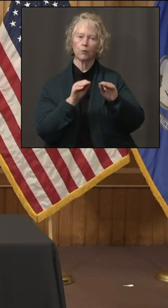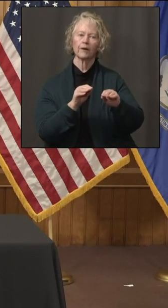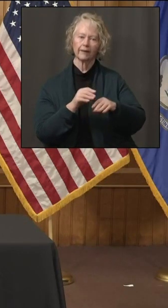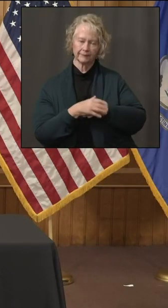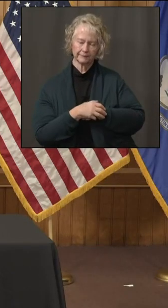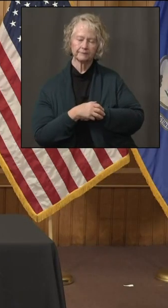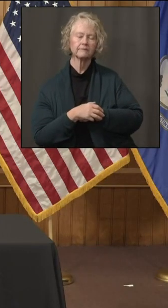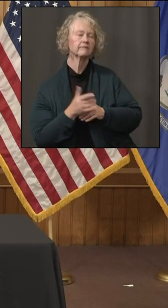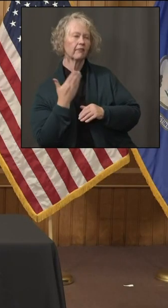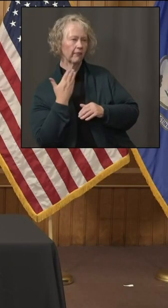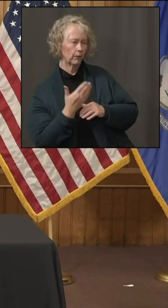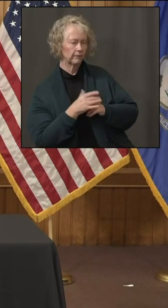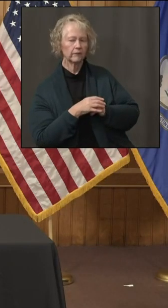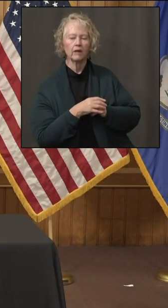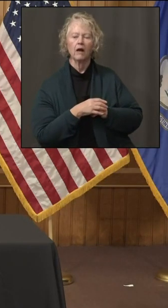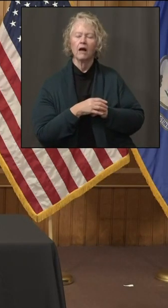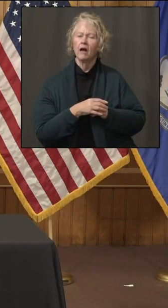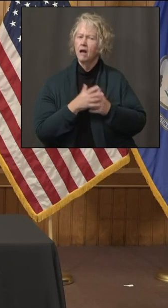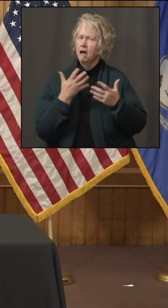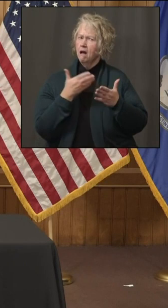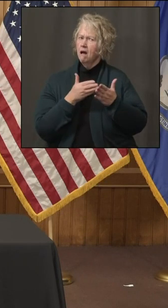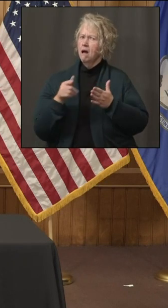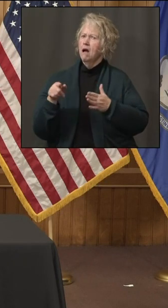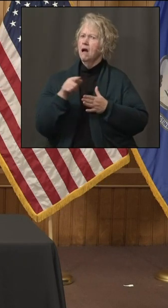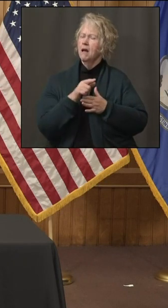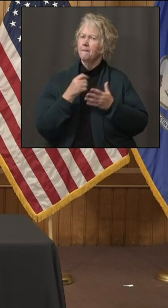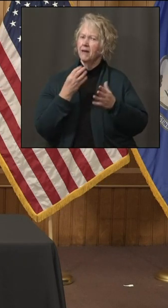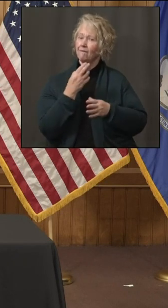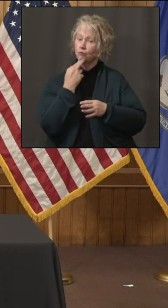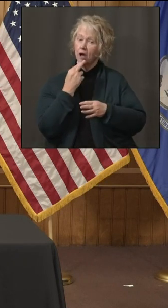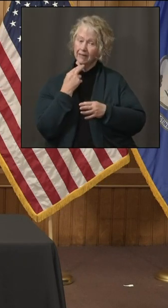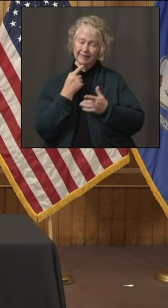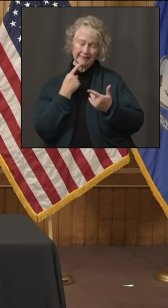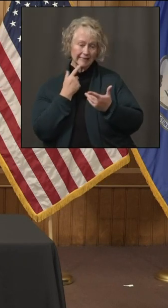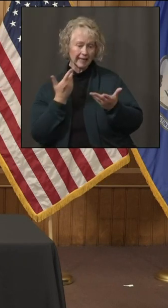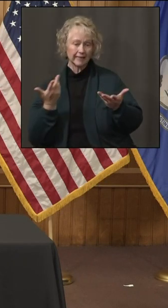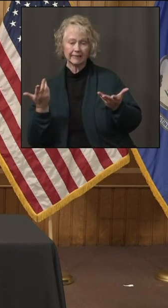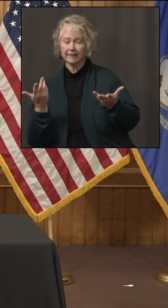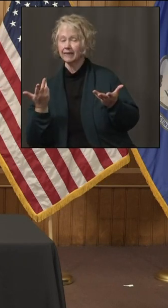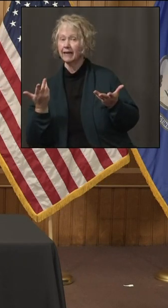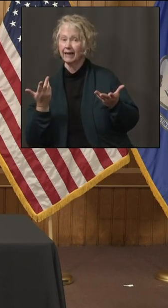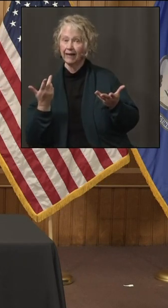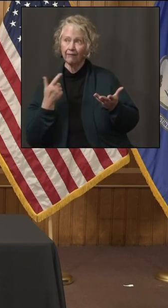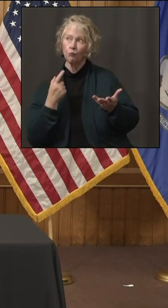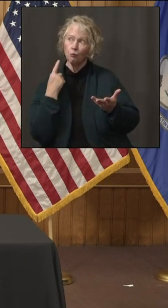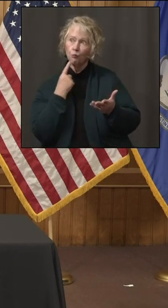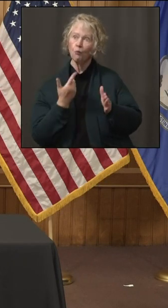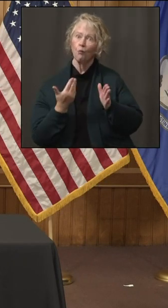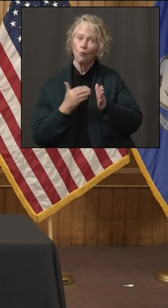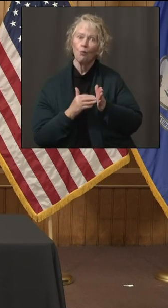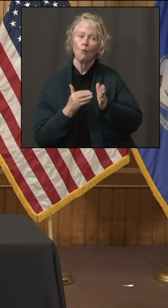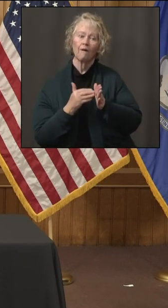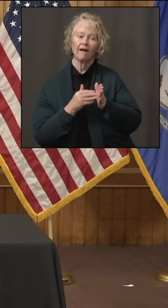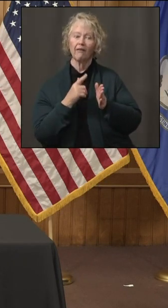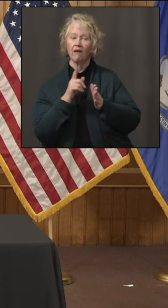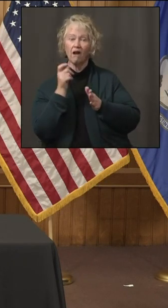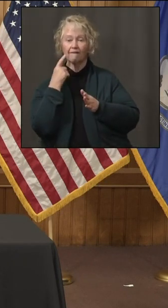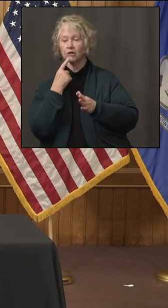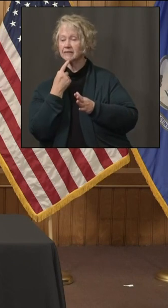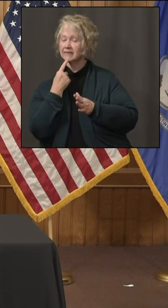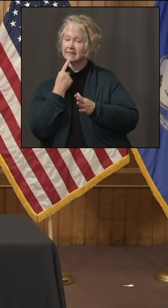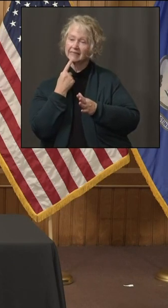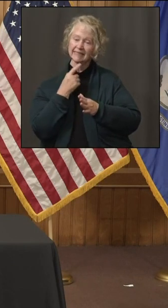Thank you. And a lot of the restaurants we spoke with today, again, are saying that they've heard over and over the governor say